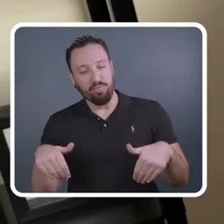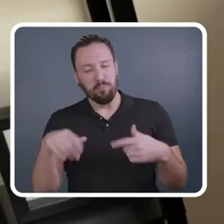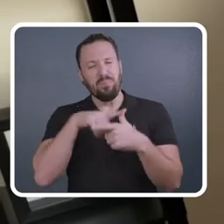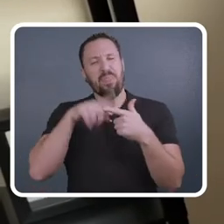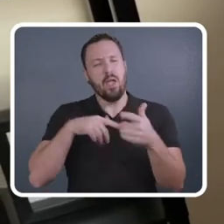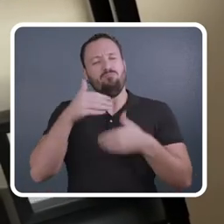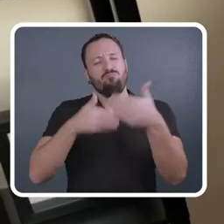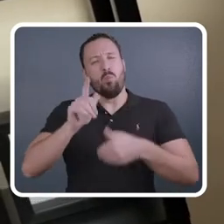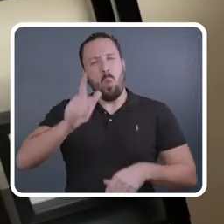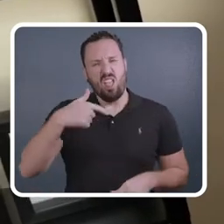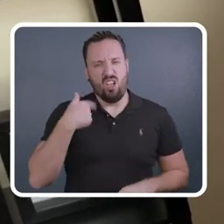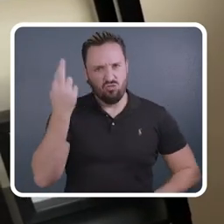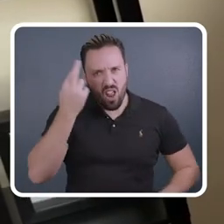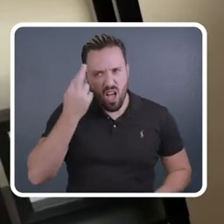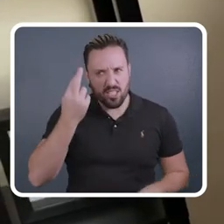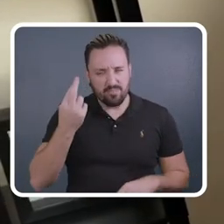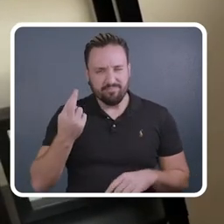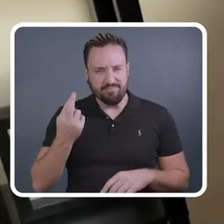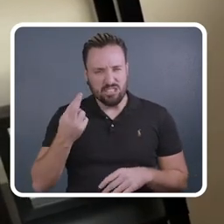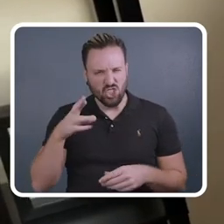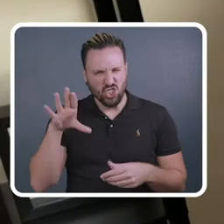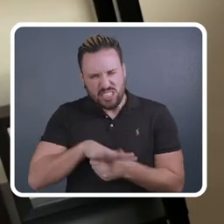And then after a while, I realized,